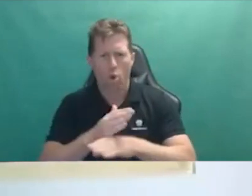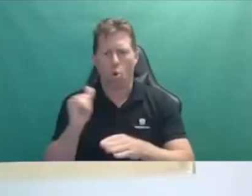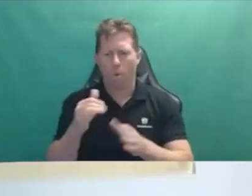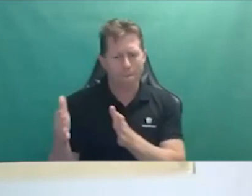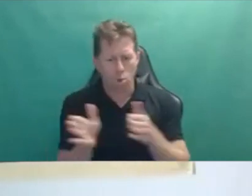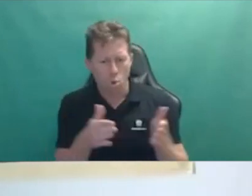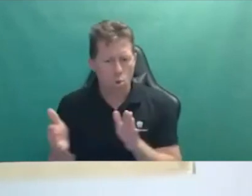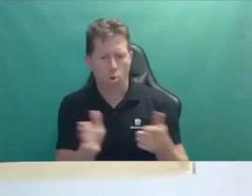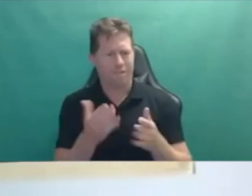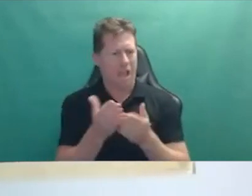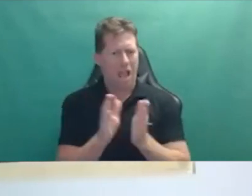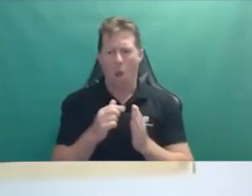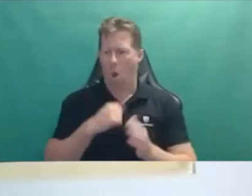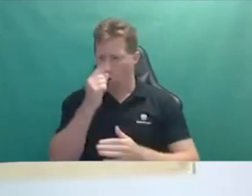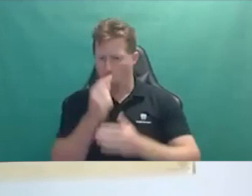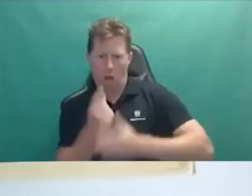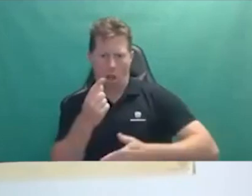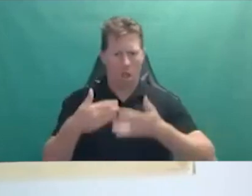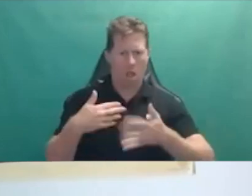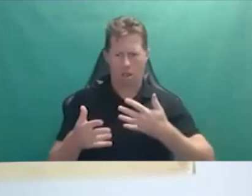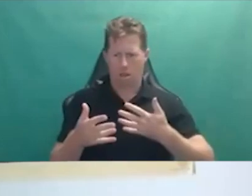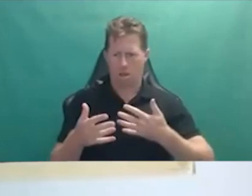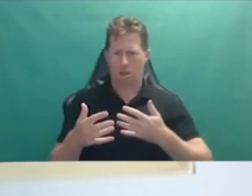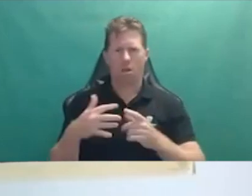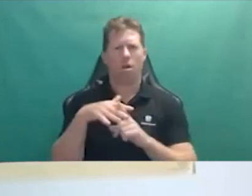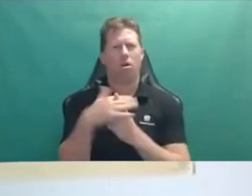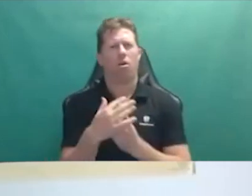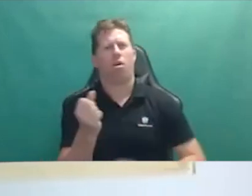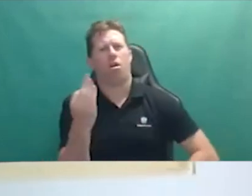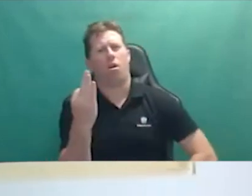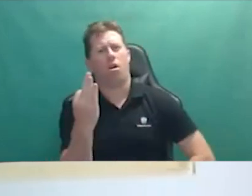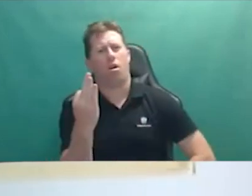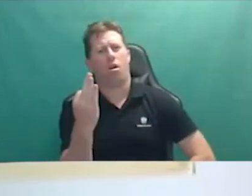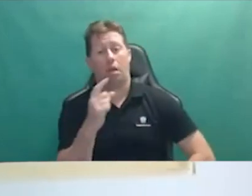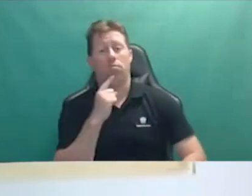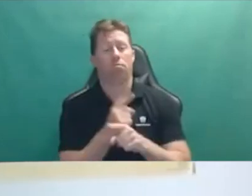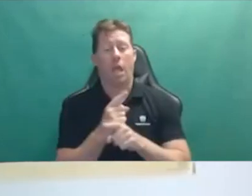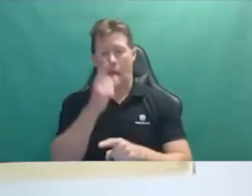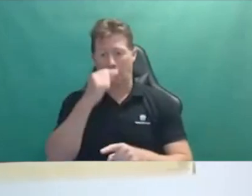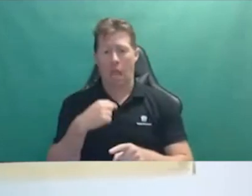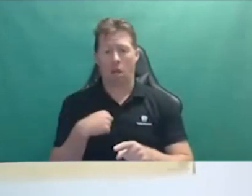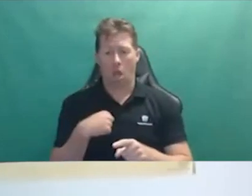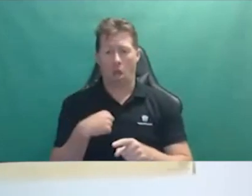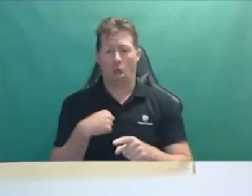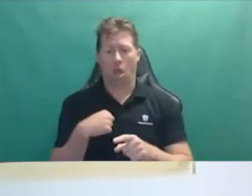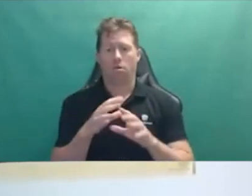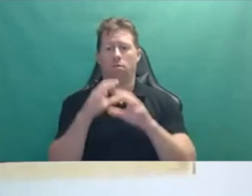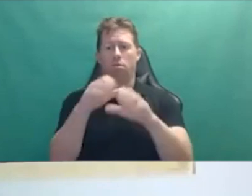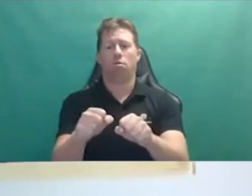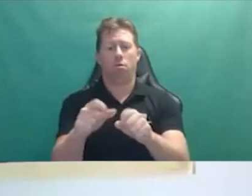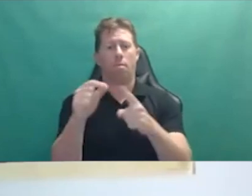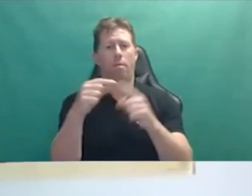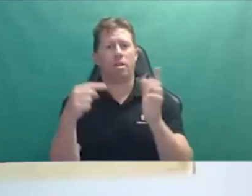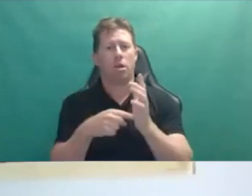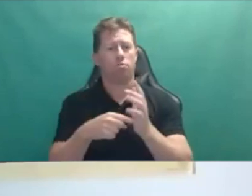situations. There was absolutely no context other than can you catch public transport would be an example. And the